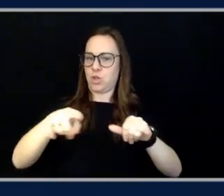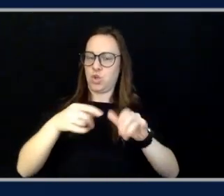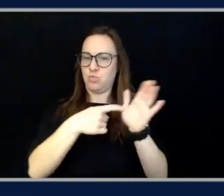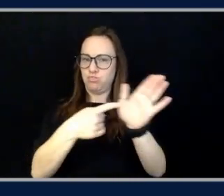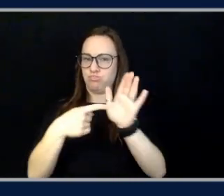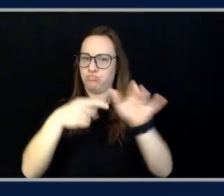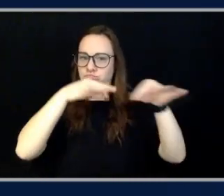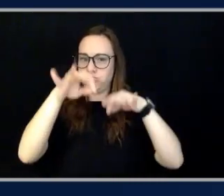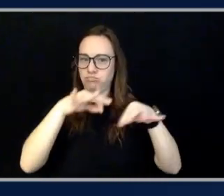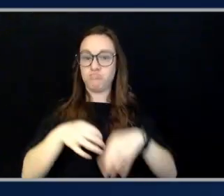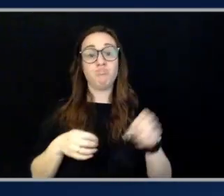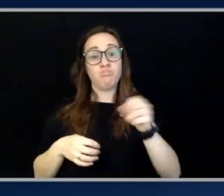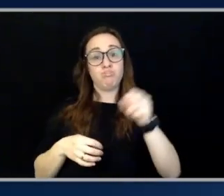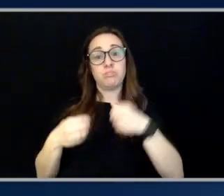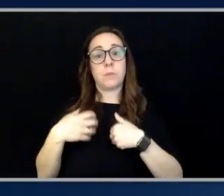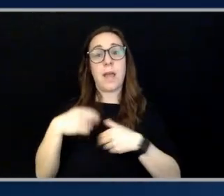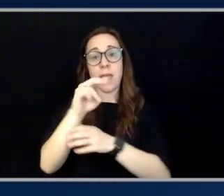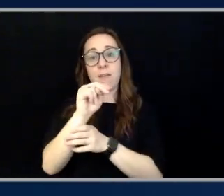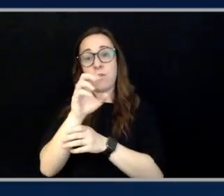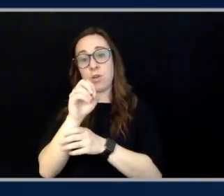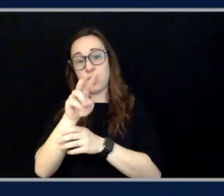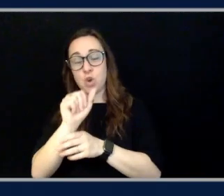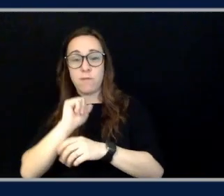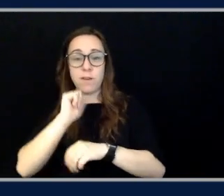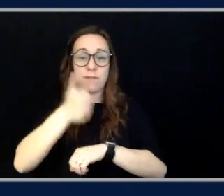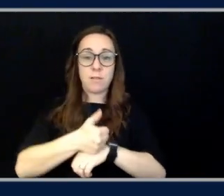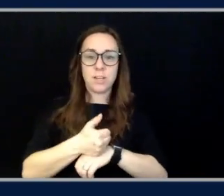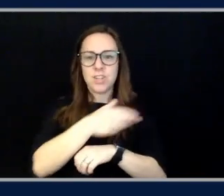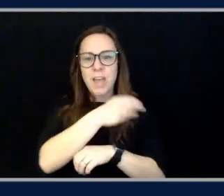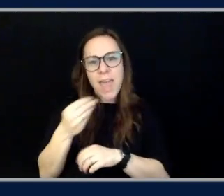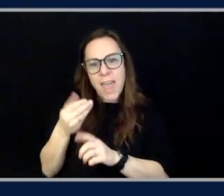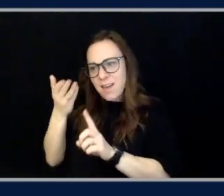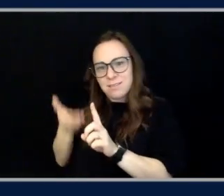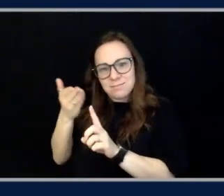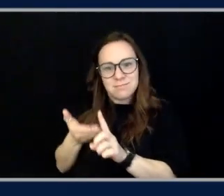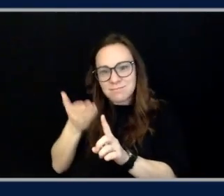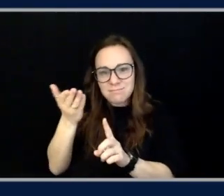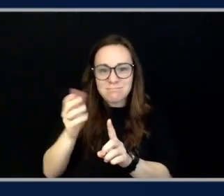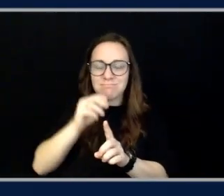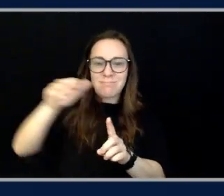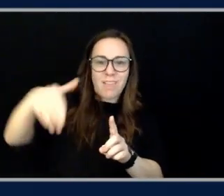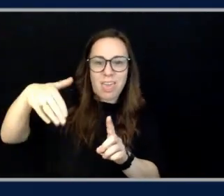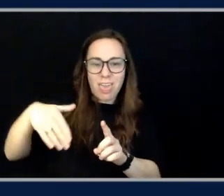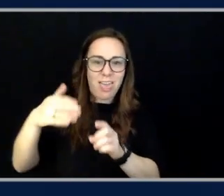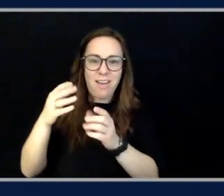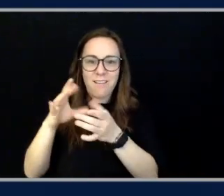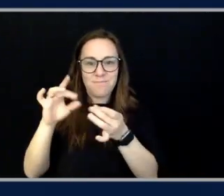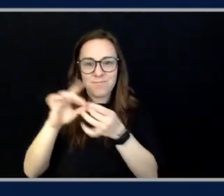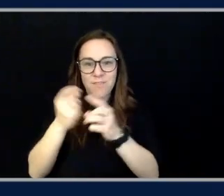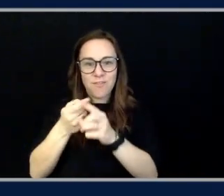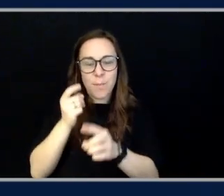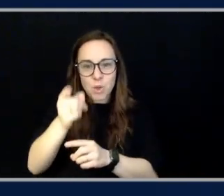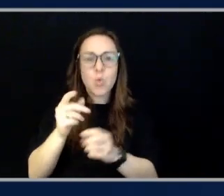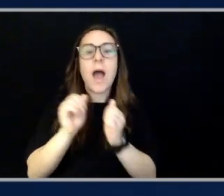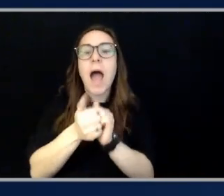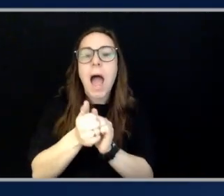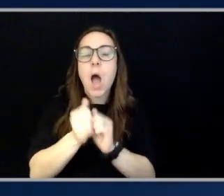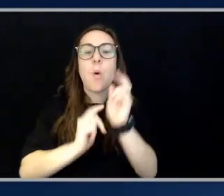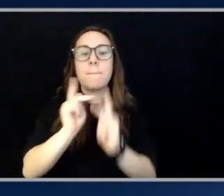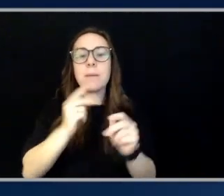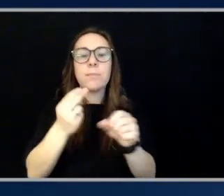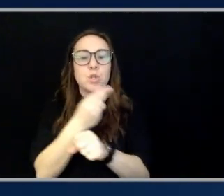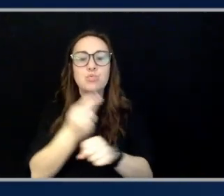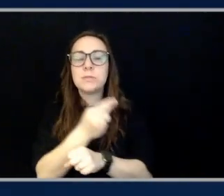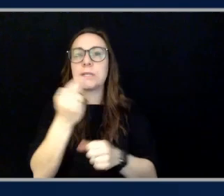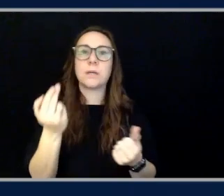the Nova Foundation models. And Vivesh, we haven't heard from you yet either. you know, how are people using this? What are they excited